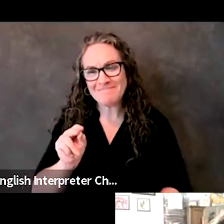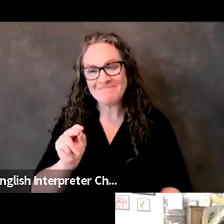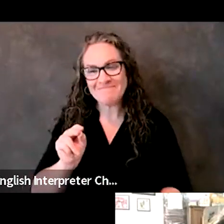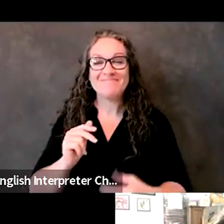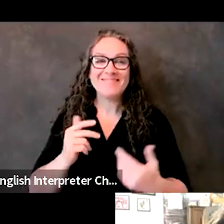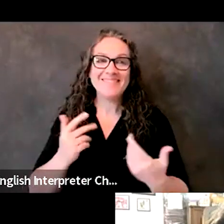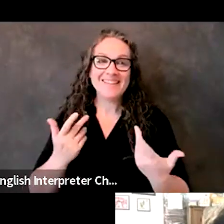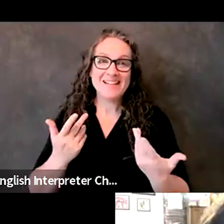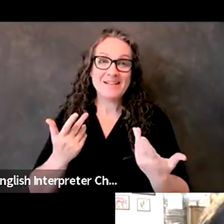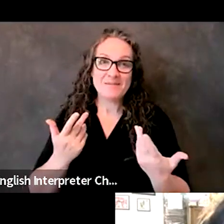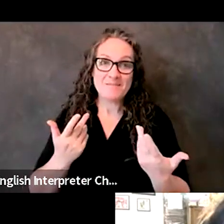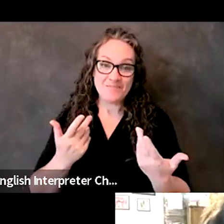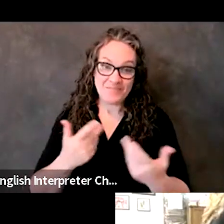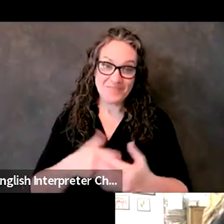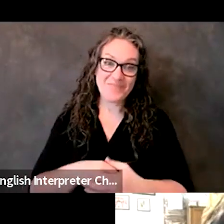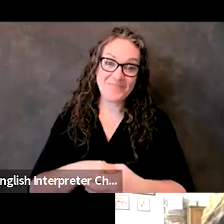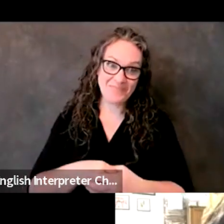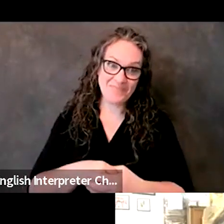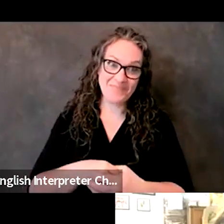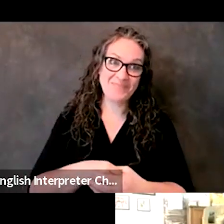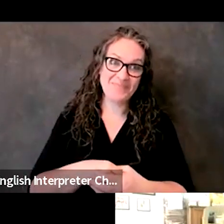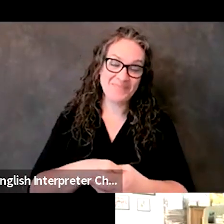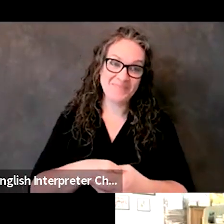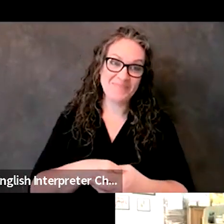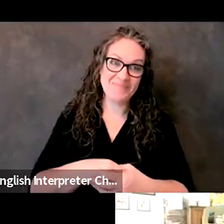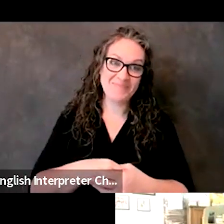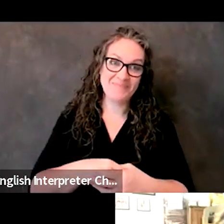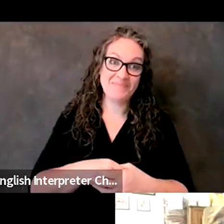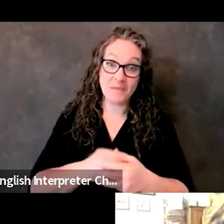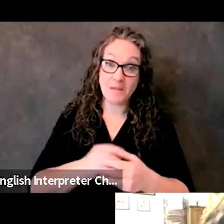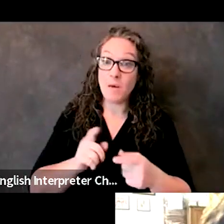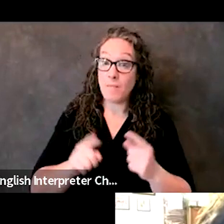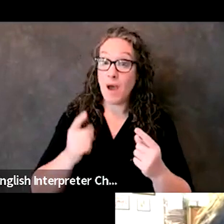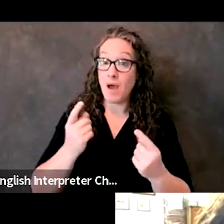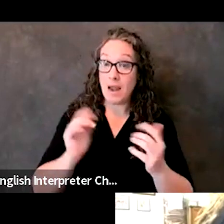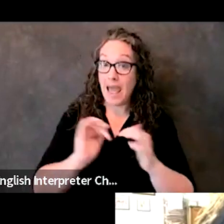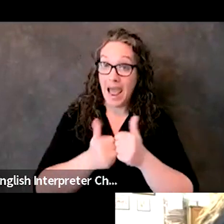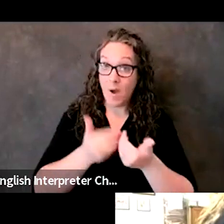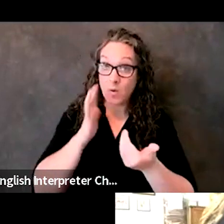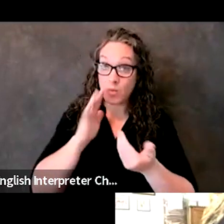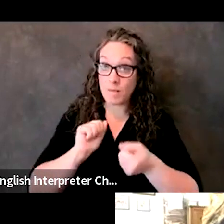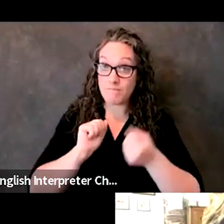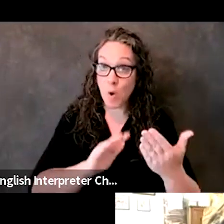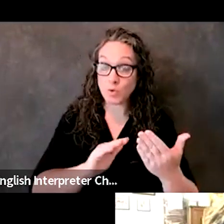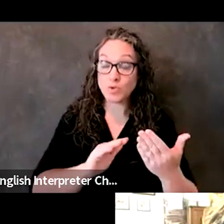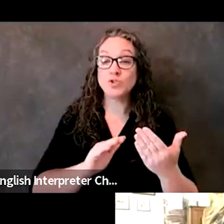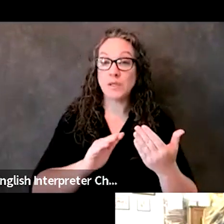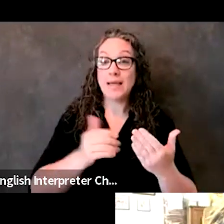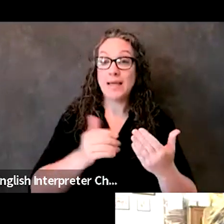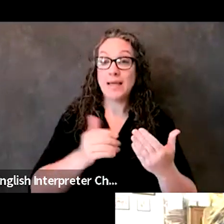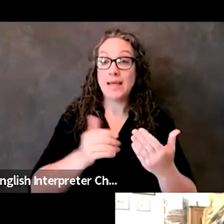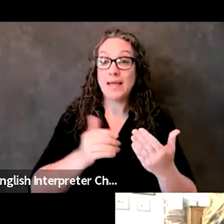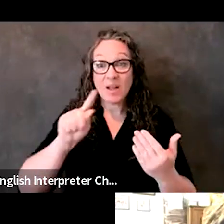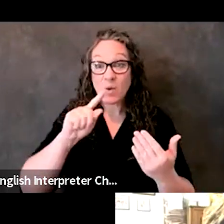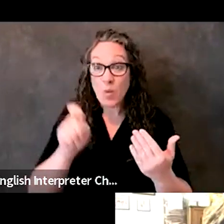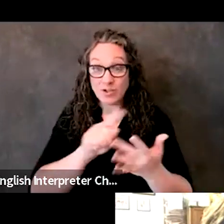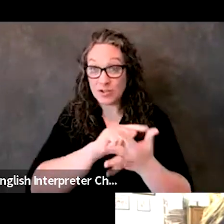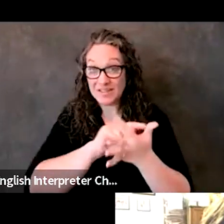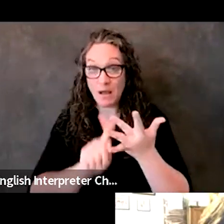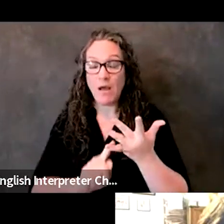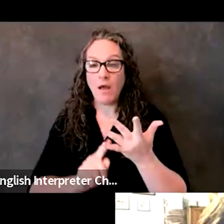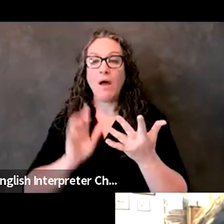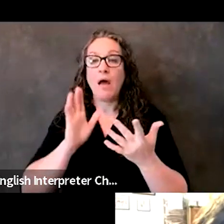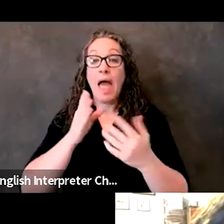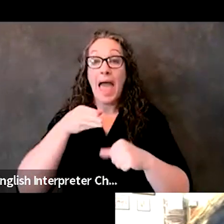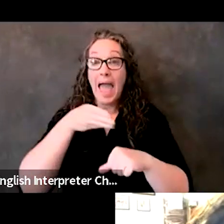But one of the things we're going to do is whatever question comes in, after the symposium, we're going to get it answered. And